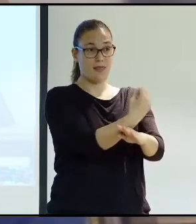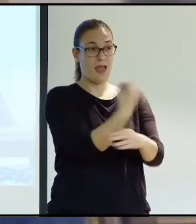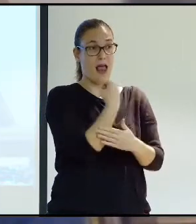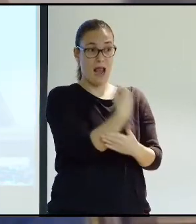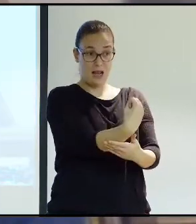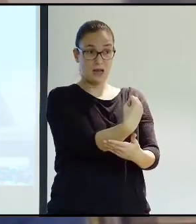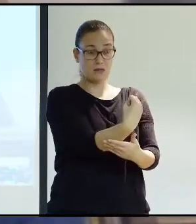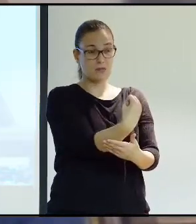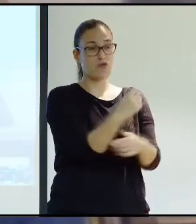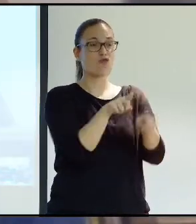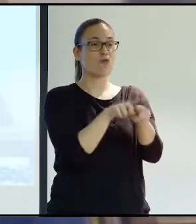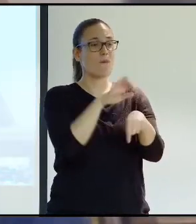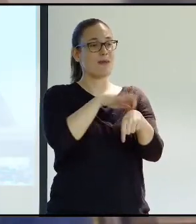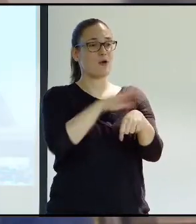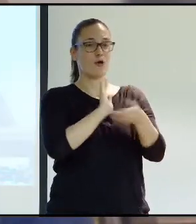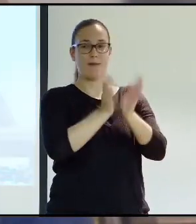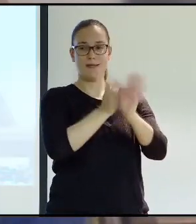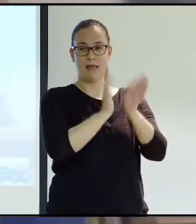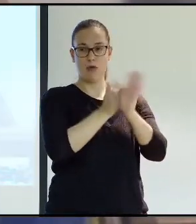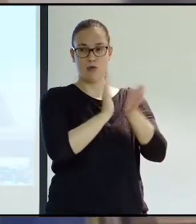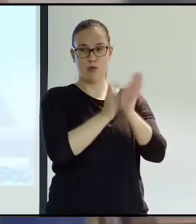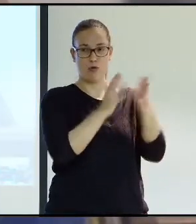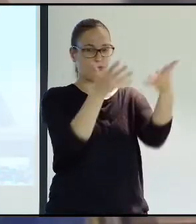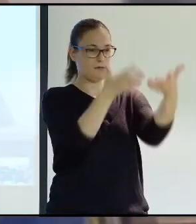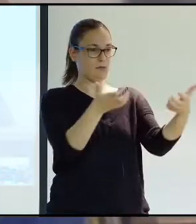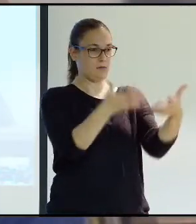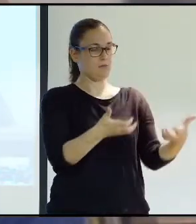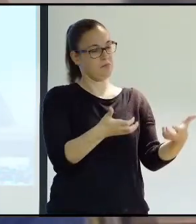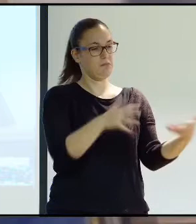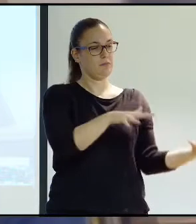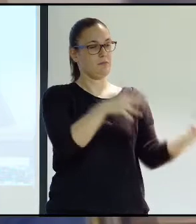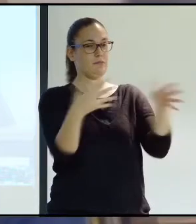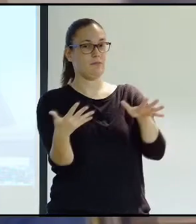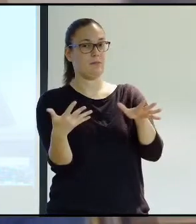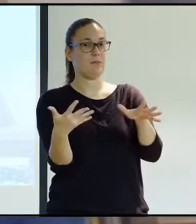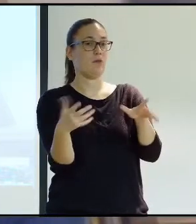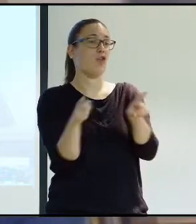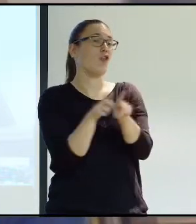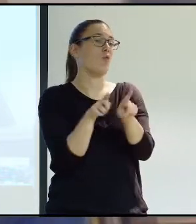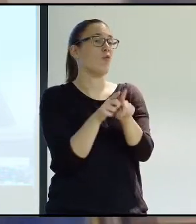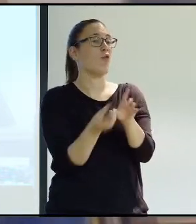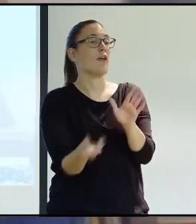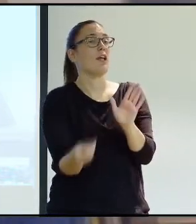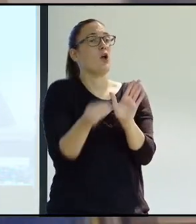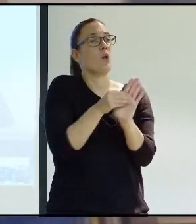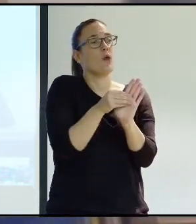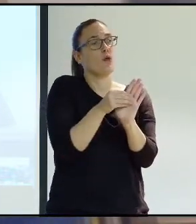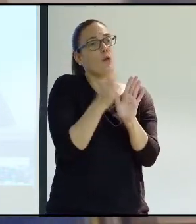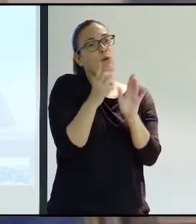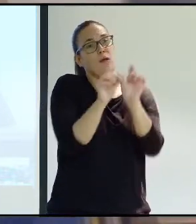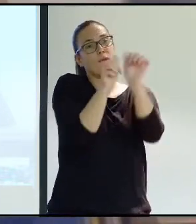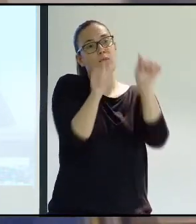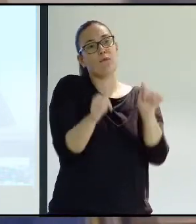providing assistance, which was based on the medical rehabilitation model, and it included a